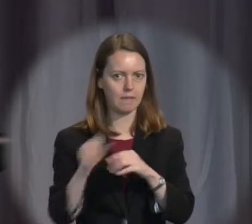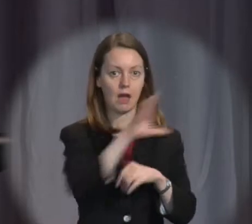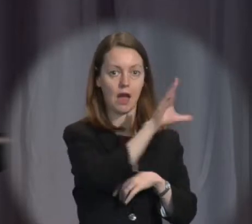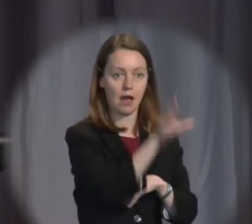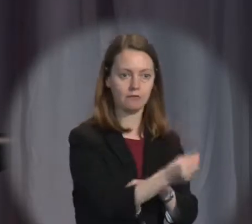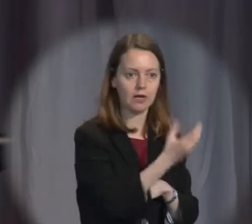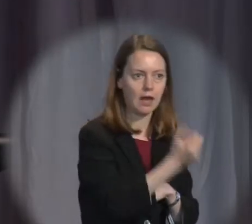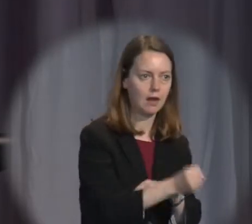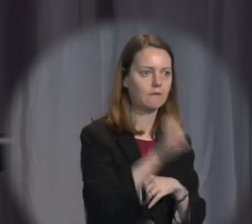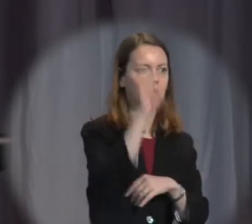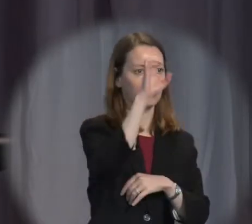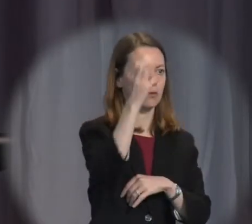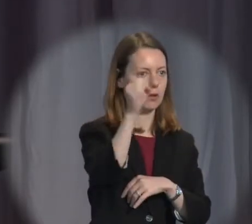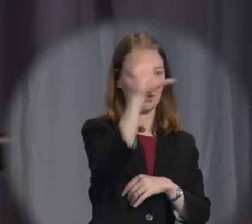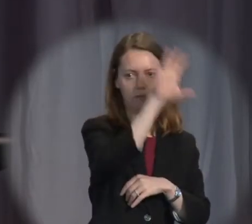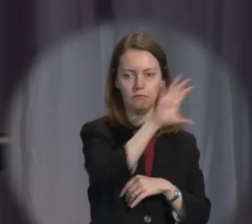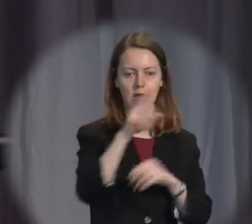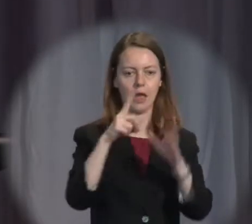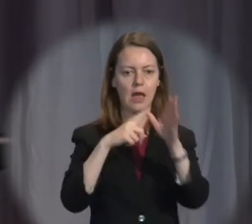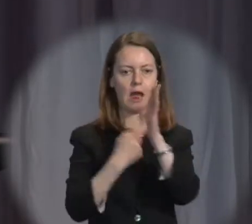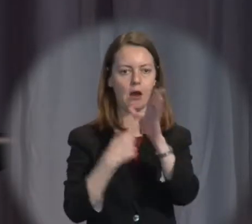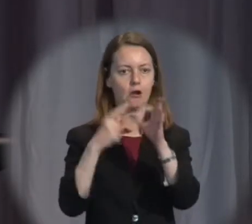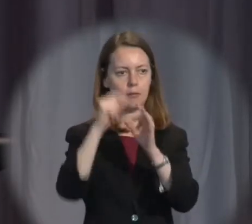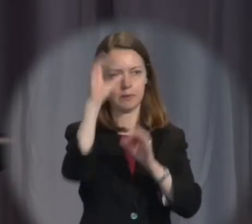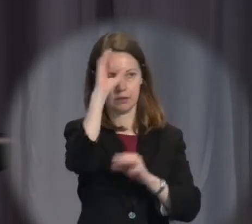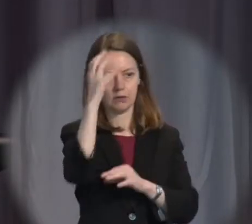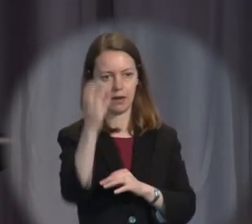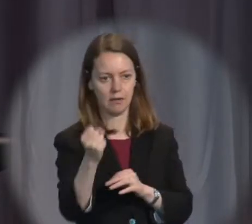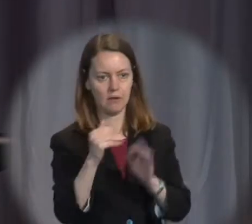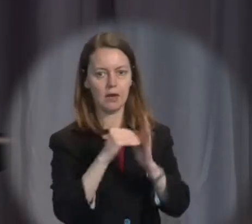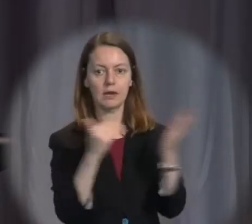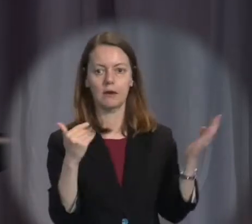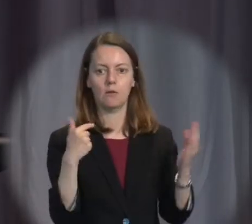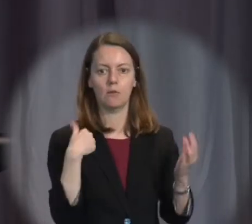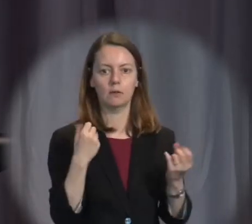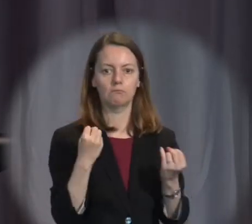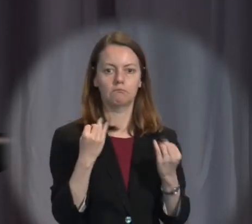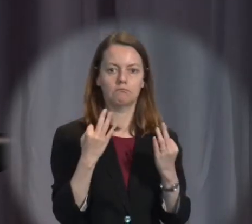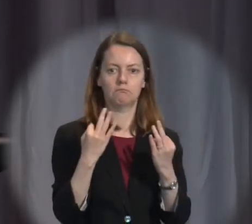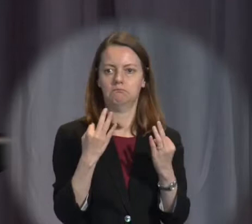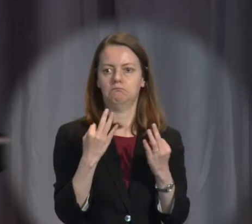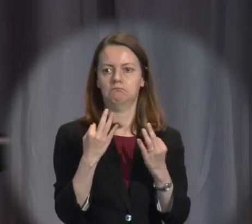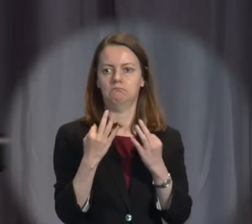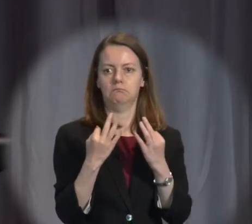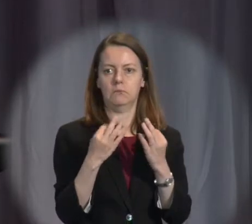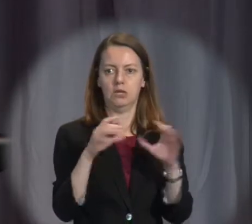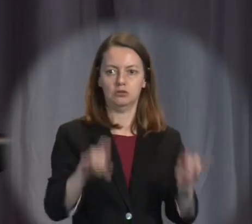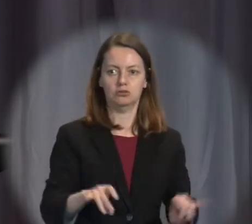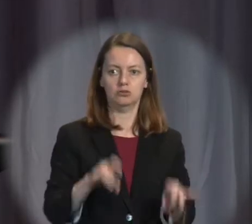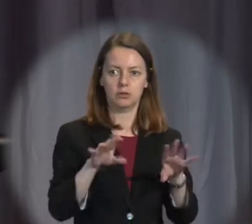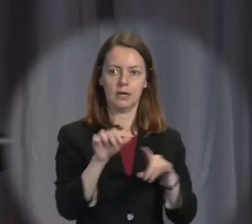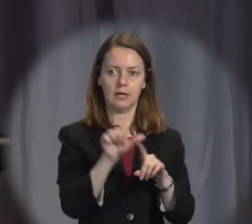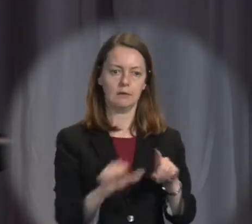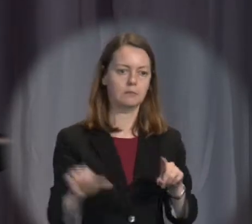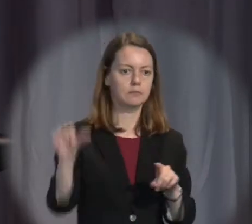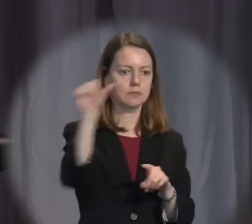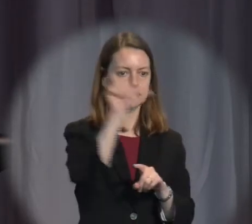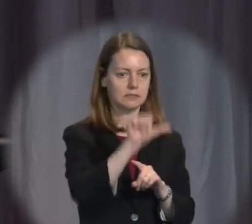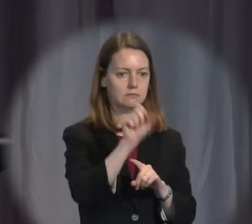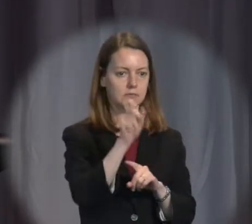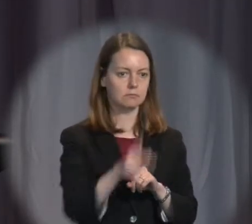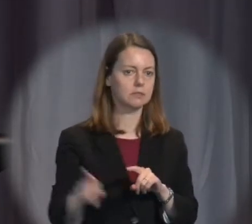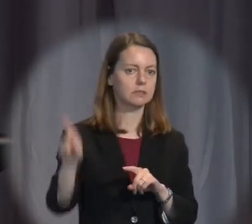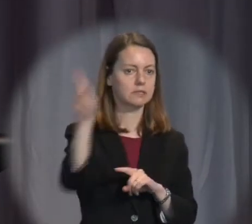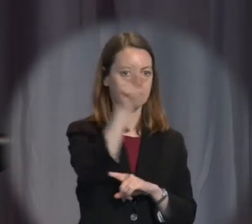of course, the whole of Europe, and now for the Arab countries, we have no inter-regional